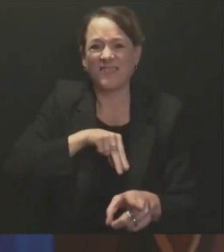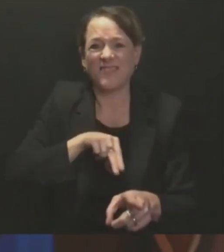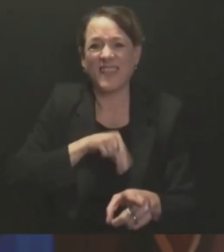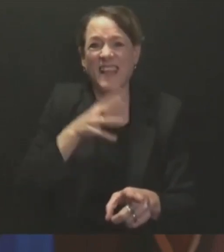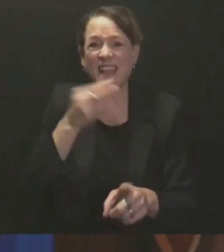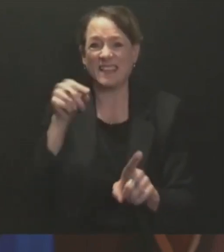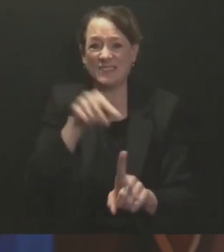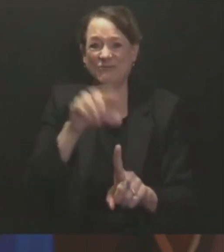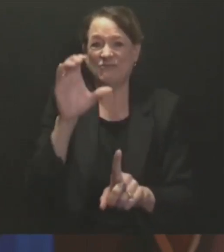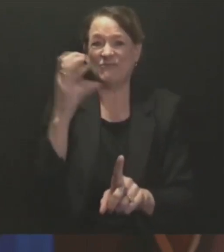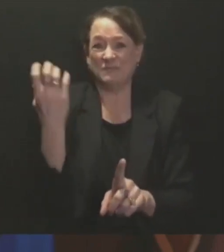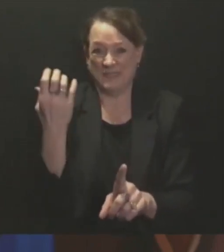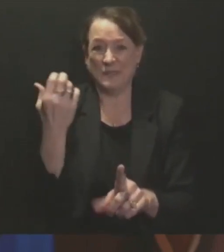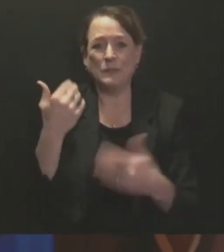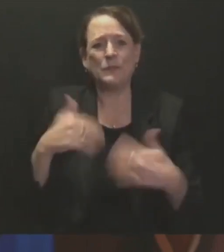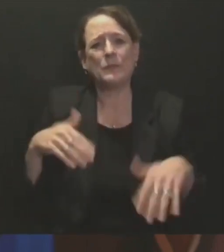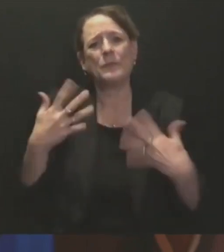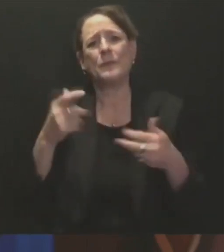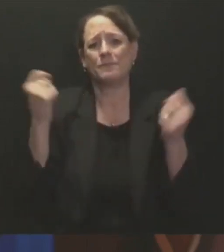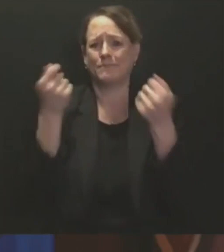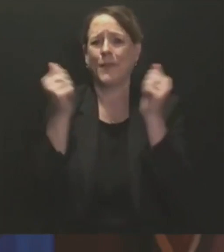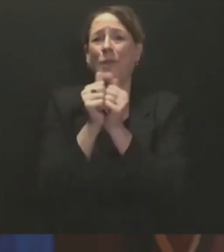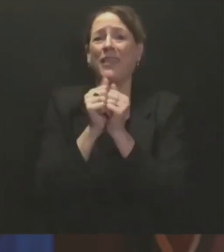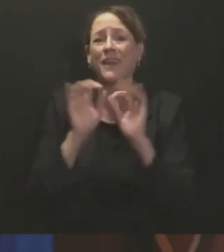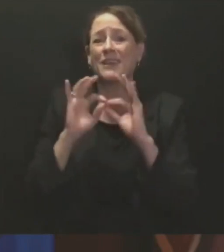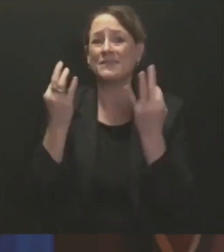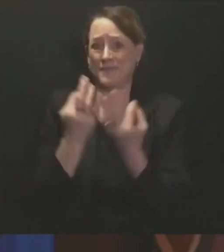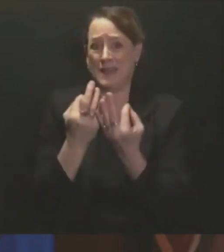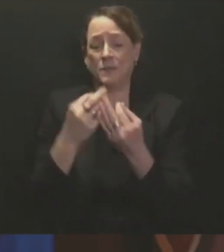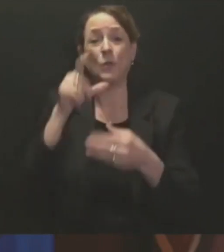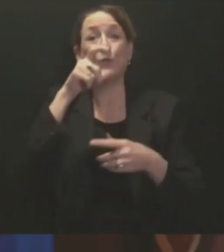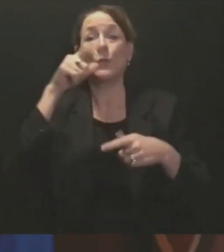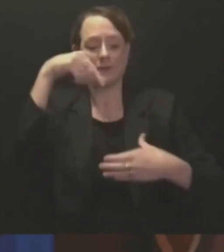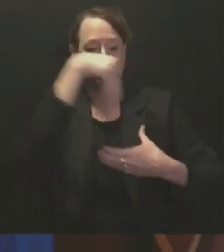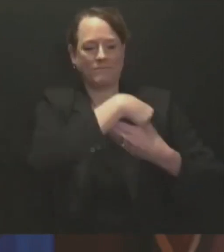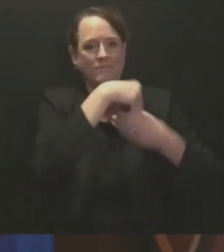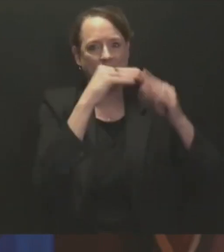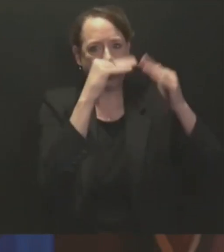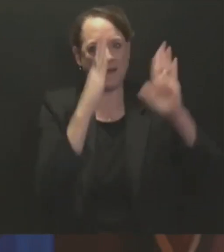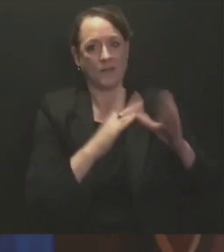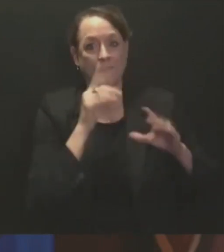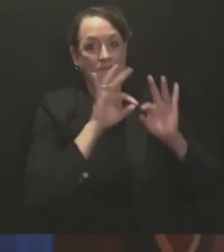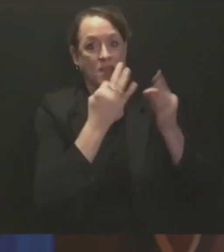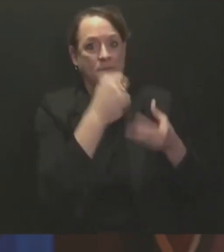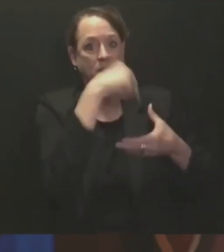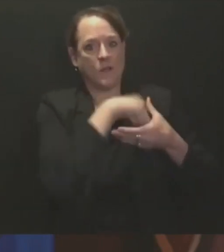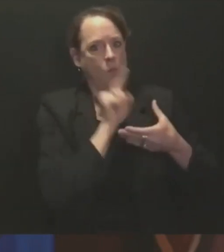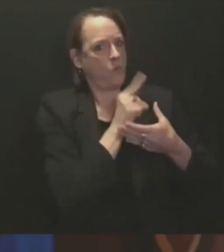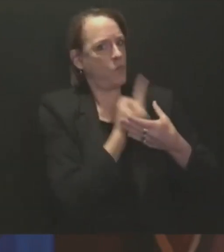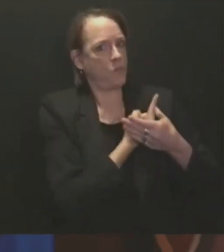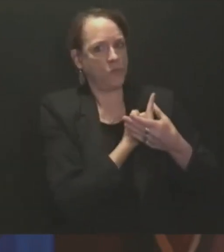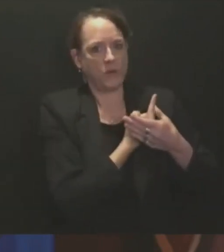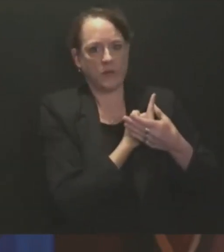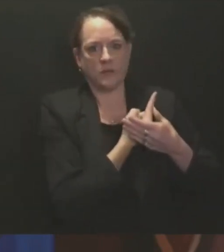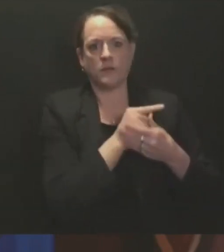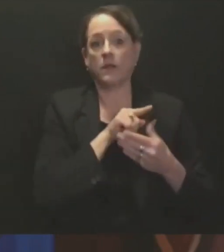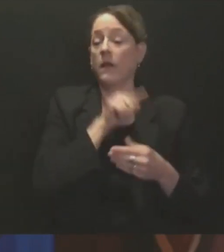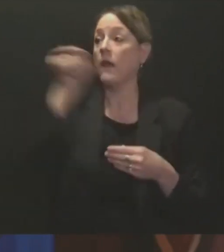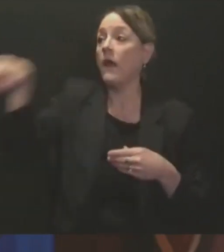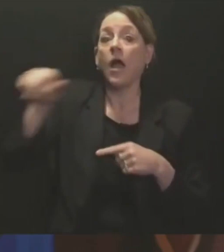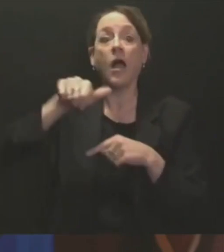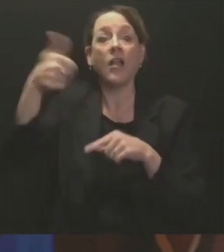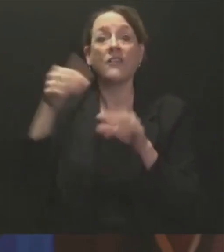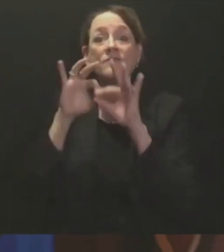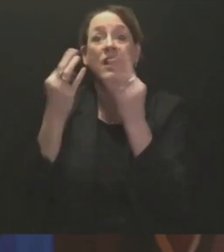others to join virtually, but we advise you not to go to any gatherings with people who are not in your immediate home.